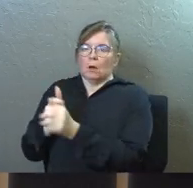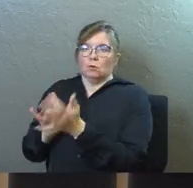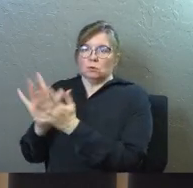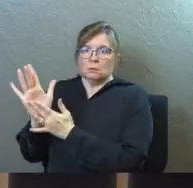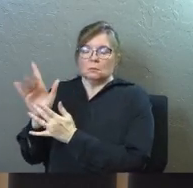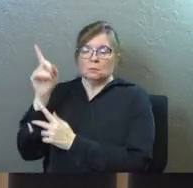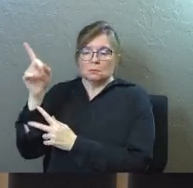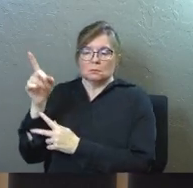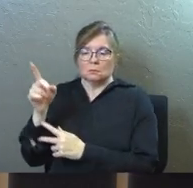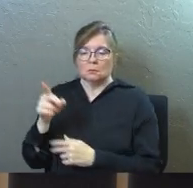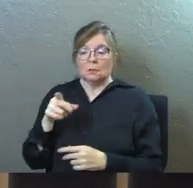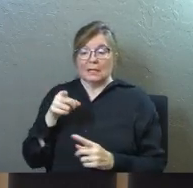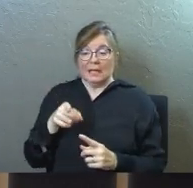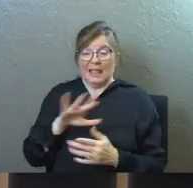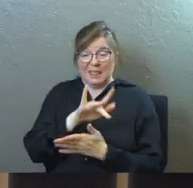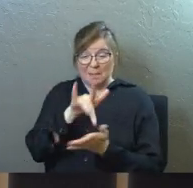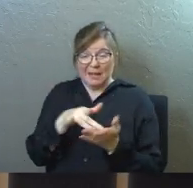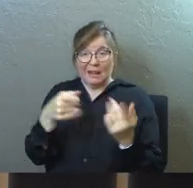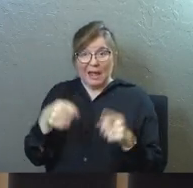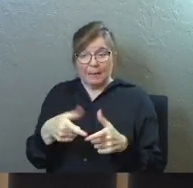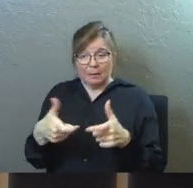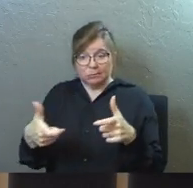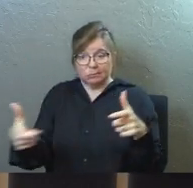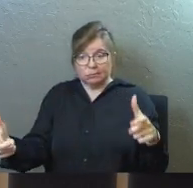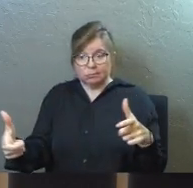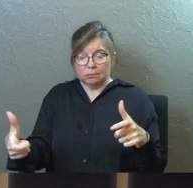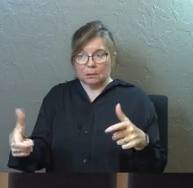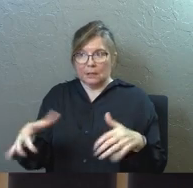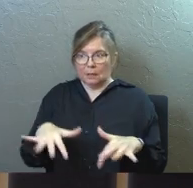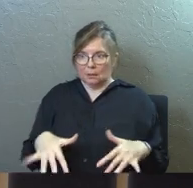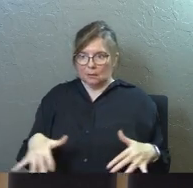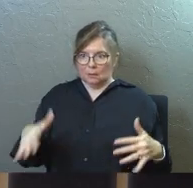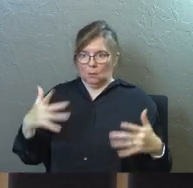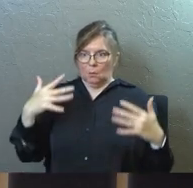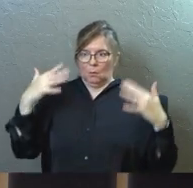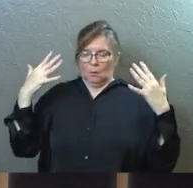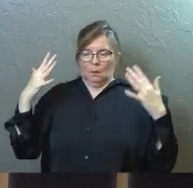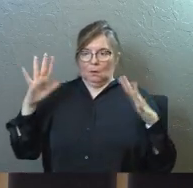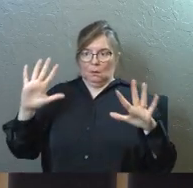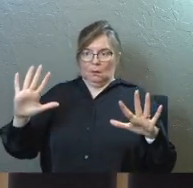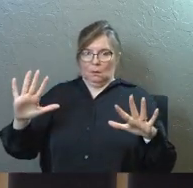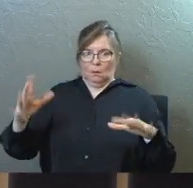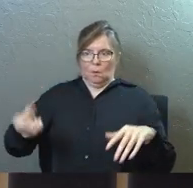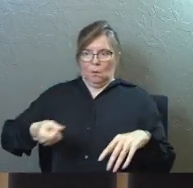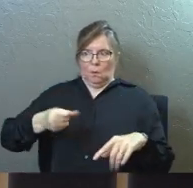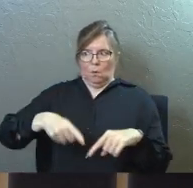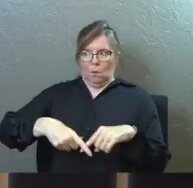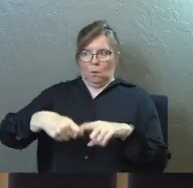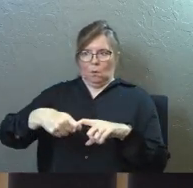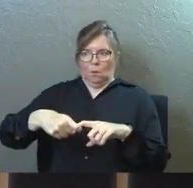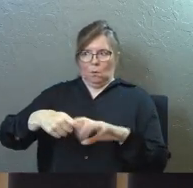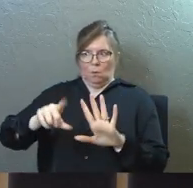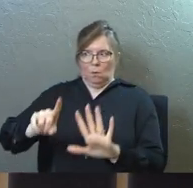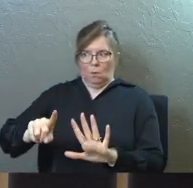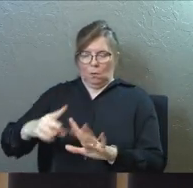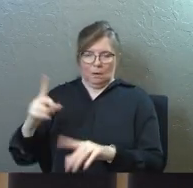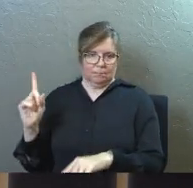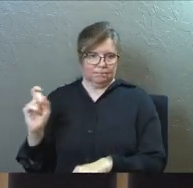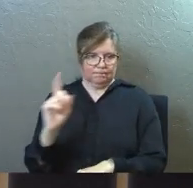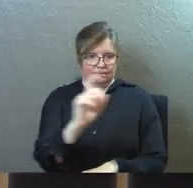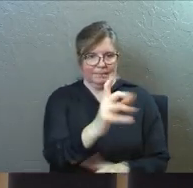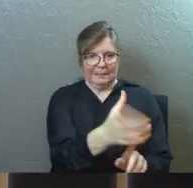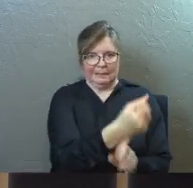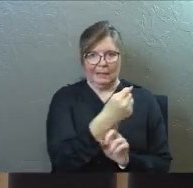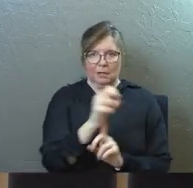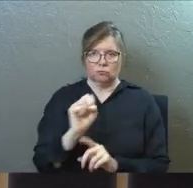plant, he stops, and he decides to go get Saul, Saul, that's massive, so we're going to unpack it,